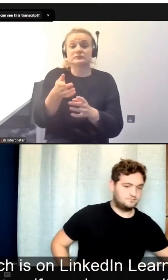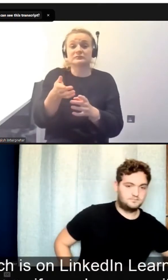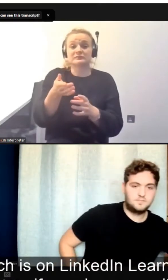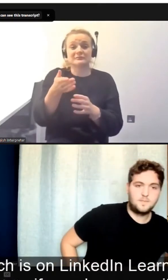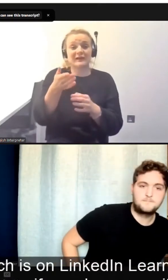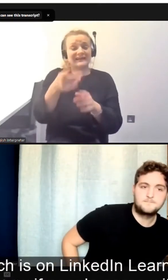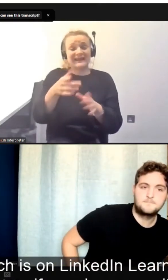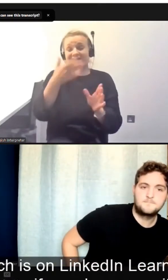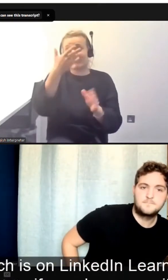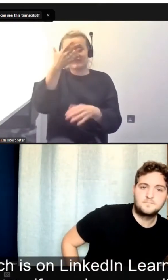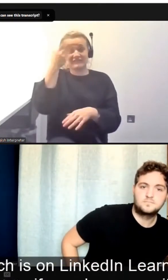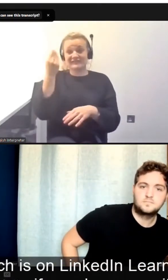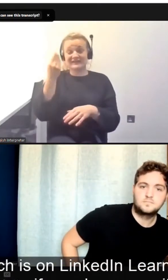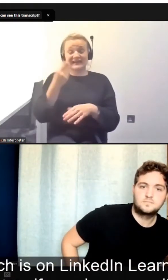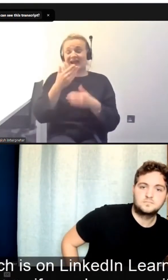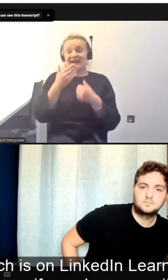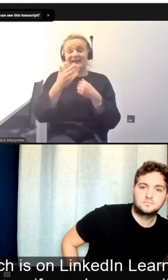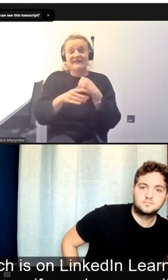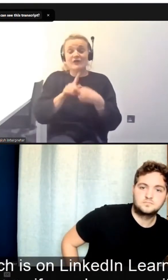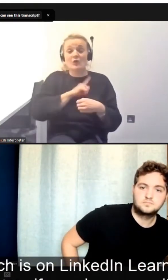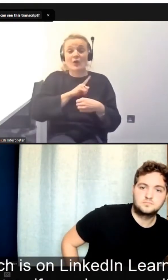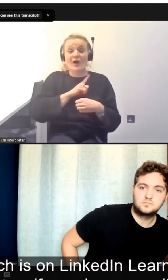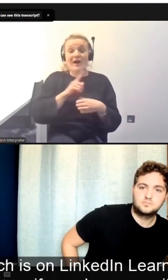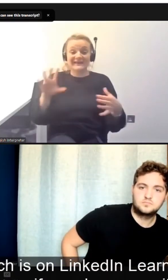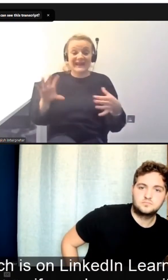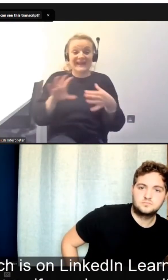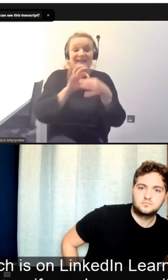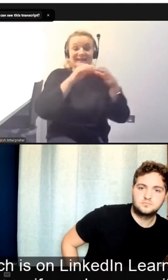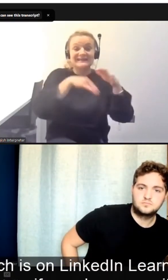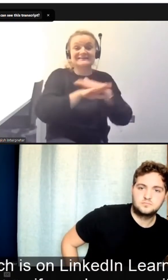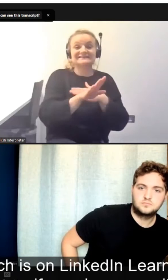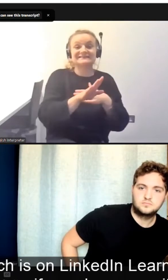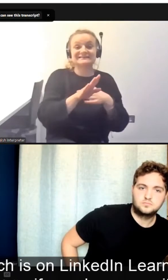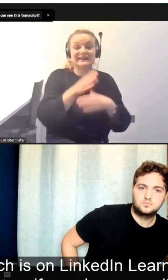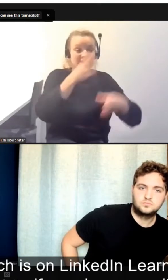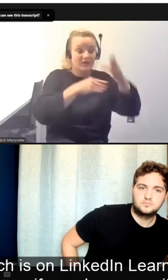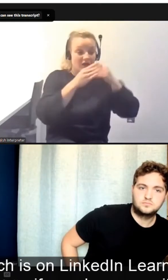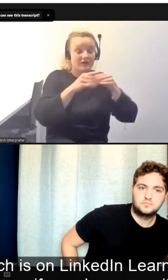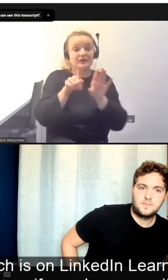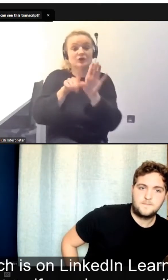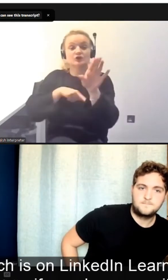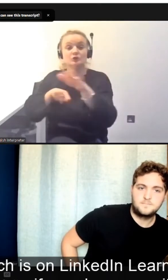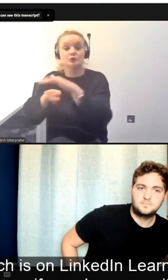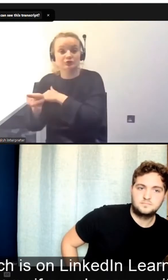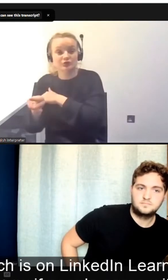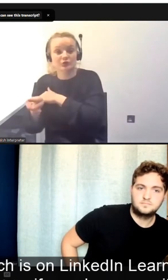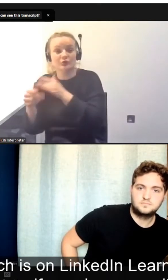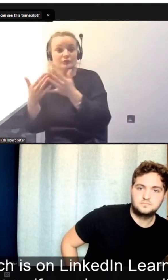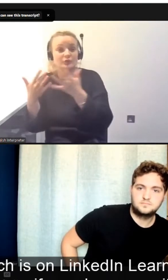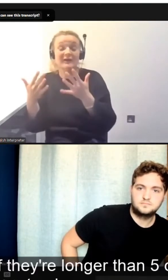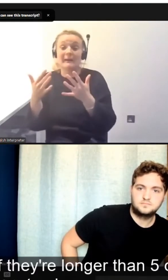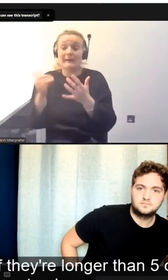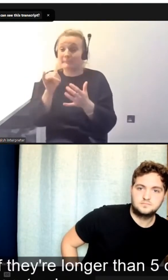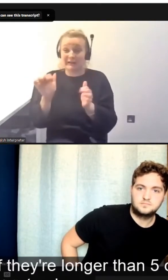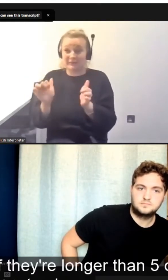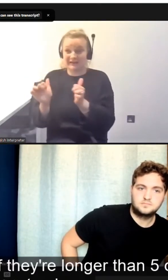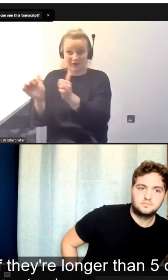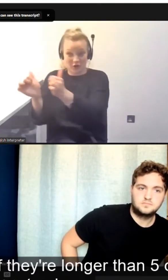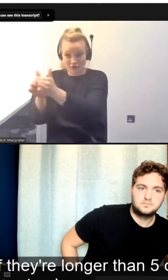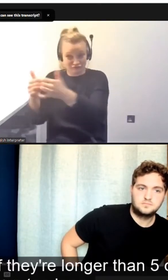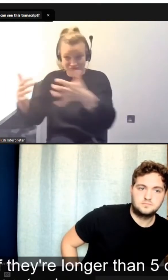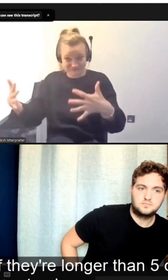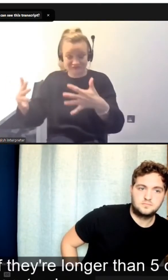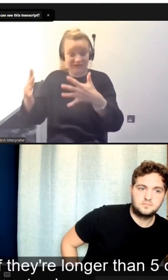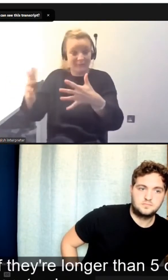how much is on LinkedIn Learning and in YouTube. I mean, personally, I don't know if people agree with me, I'll look for things on